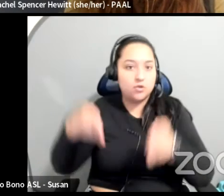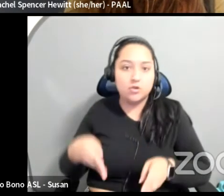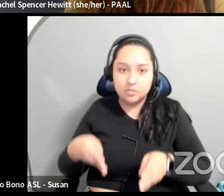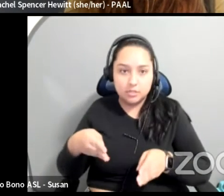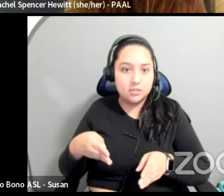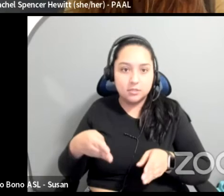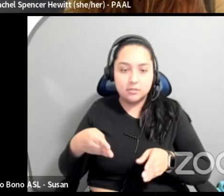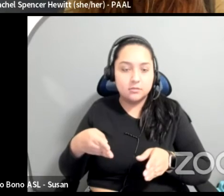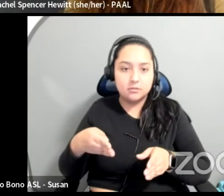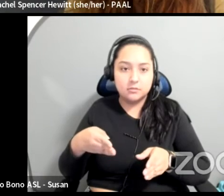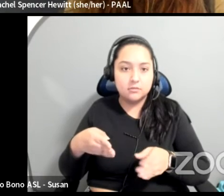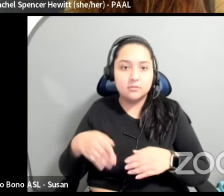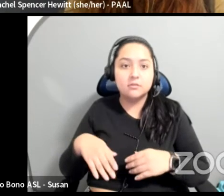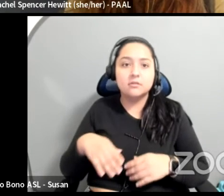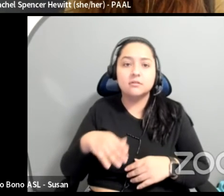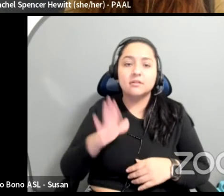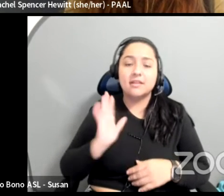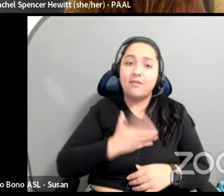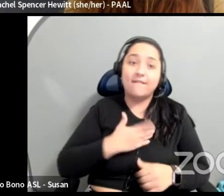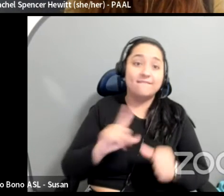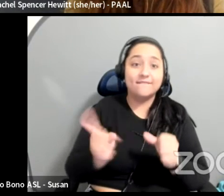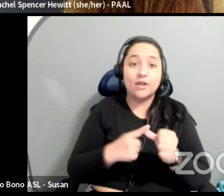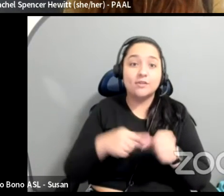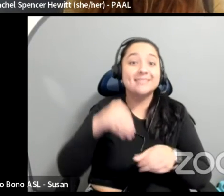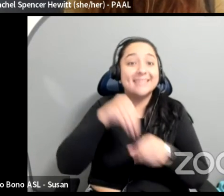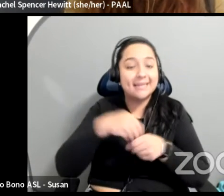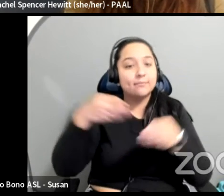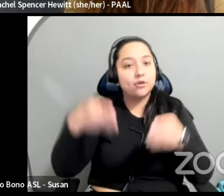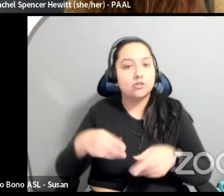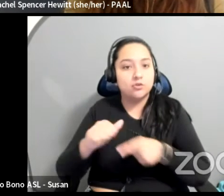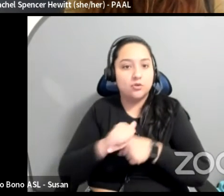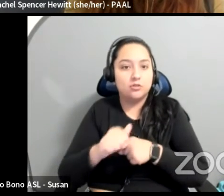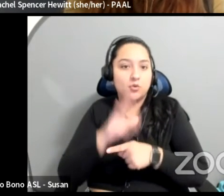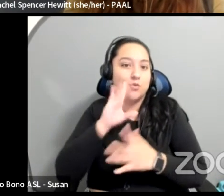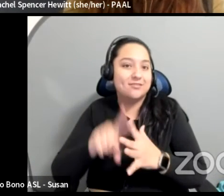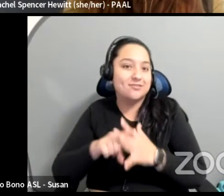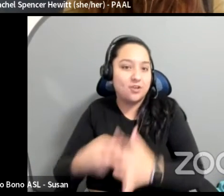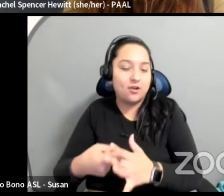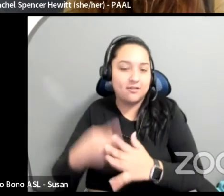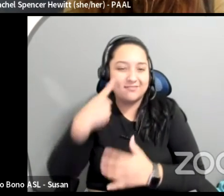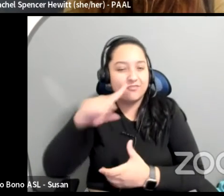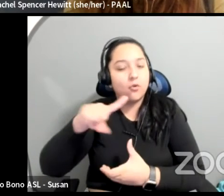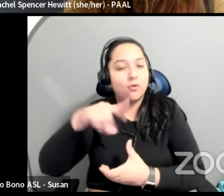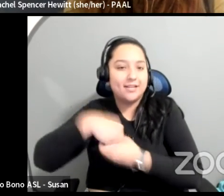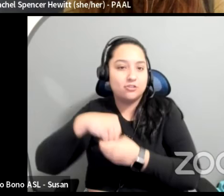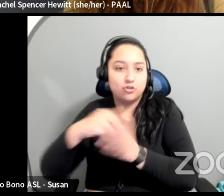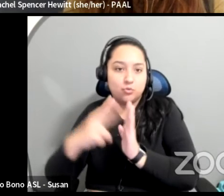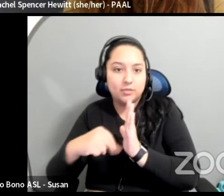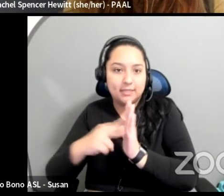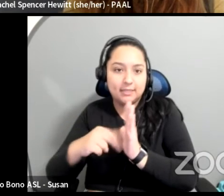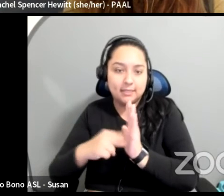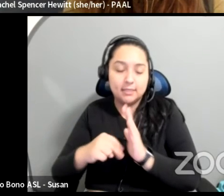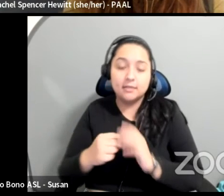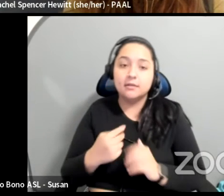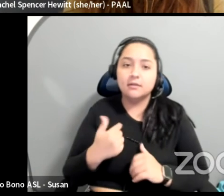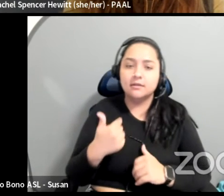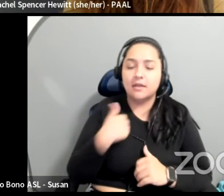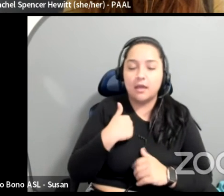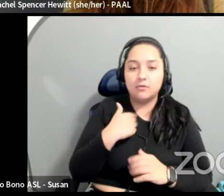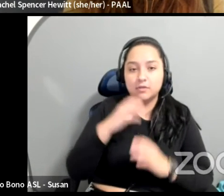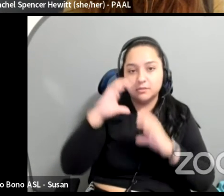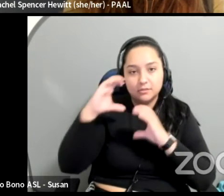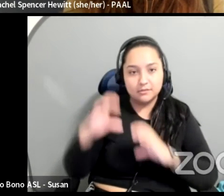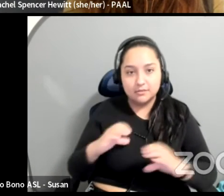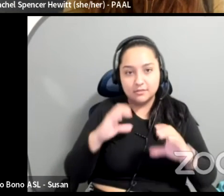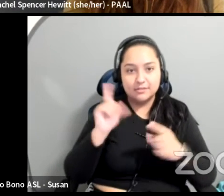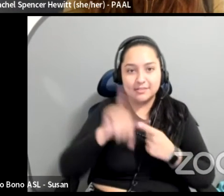in-person rehearsal starting for an internal reading. We already had, I was up till midnight last night dealing with late